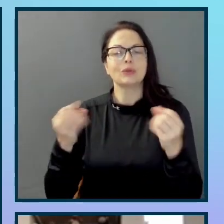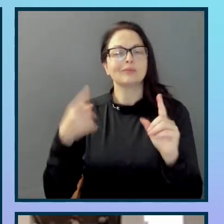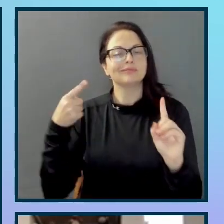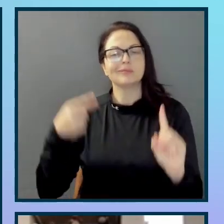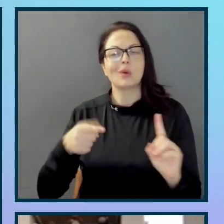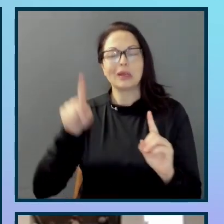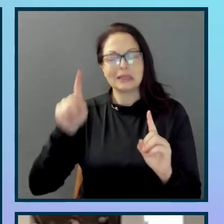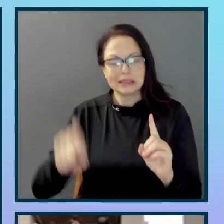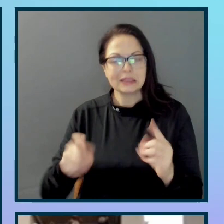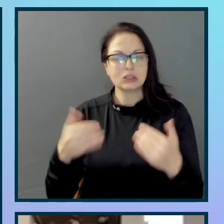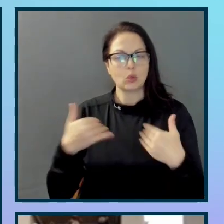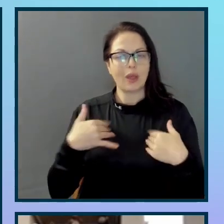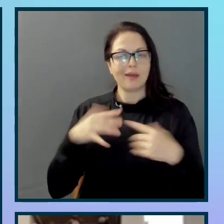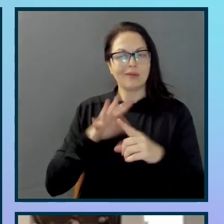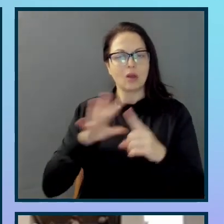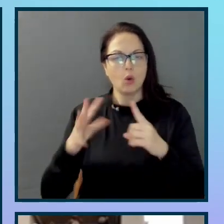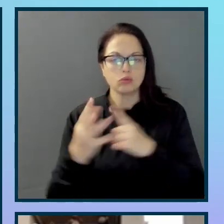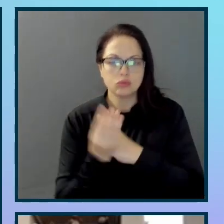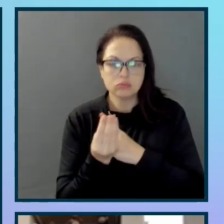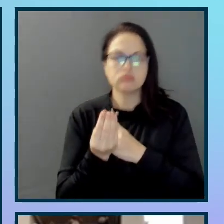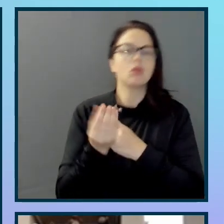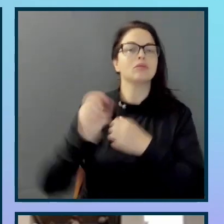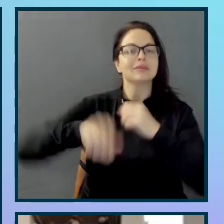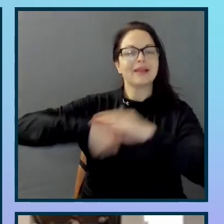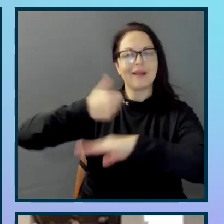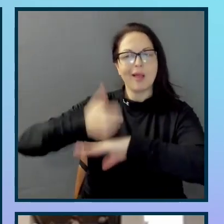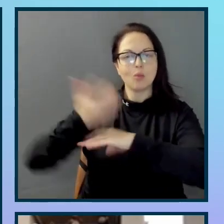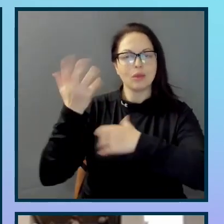thinking about accessibility right from the ground level.